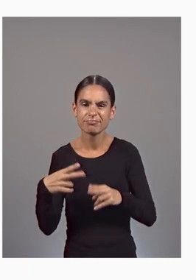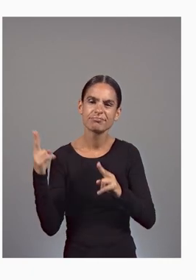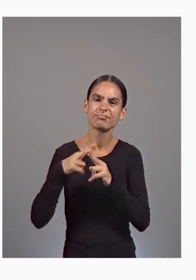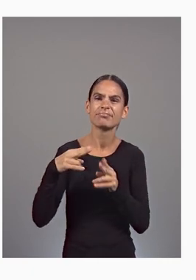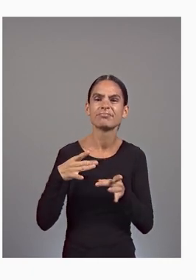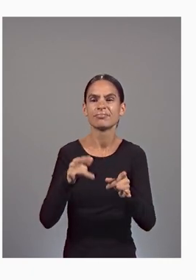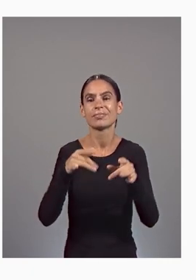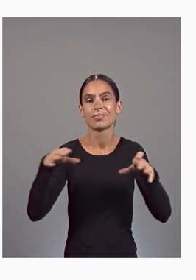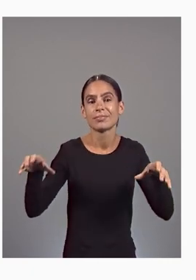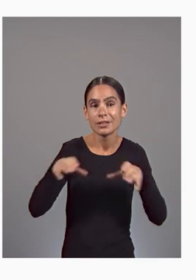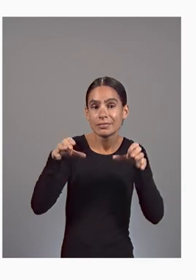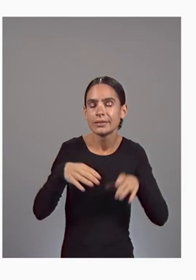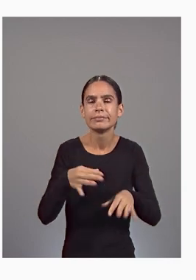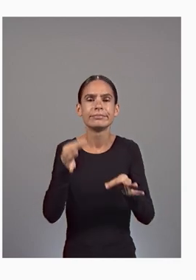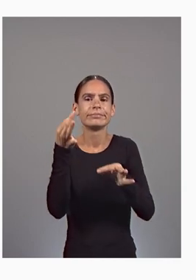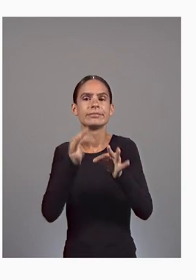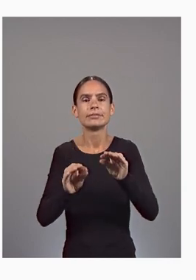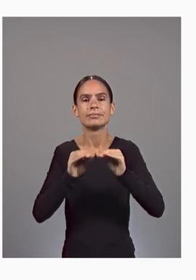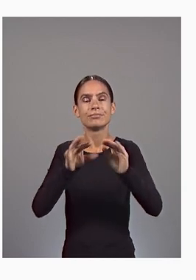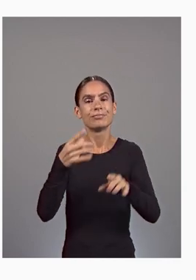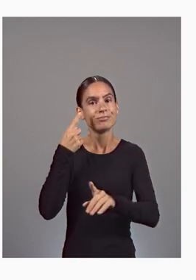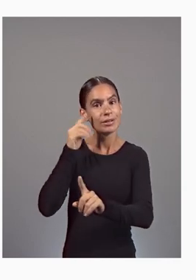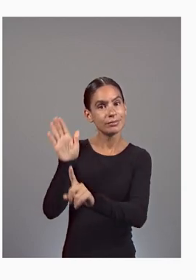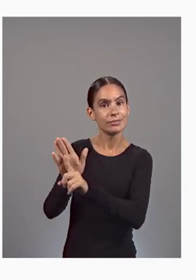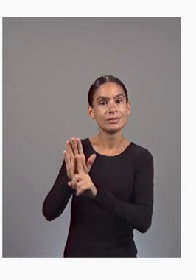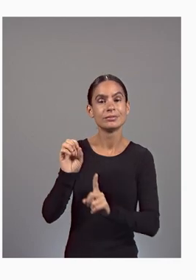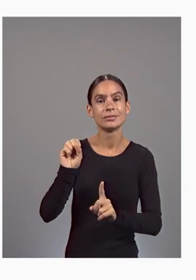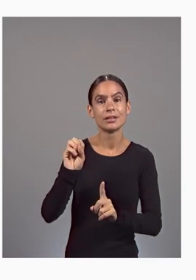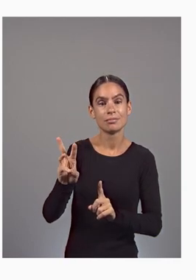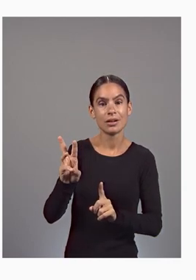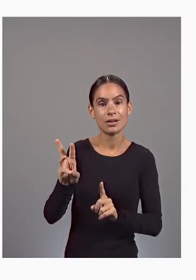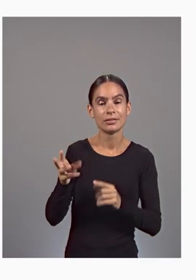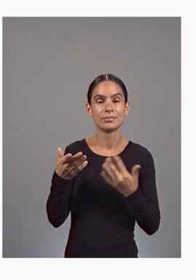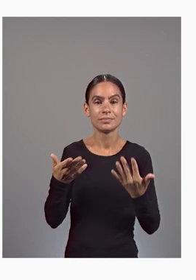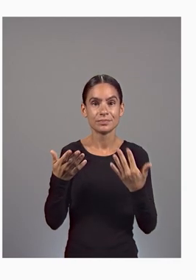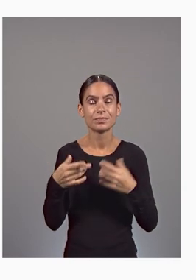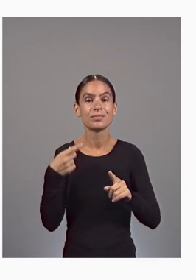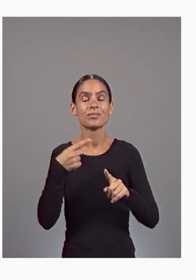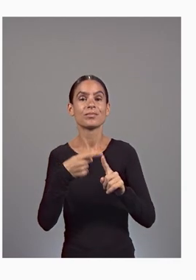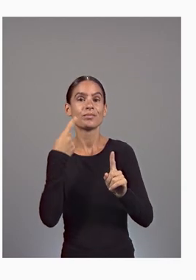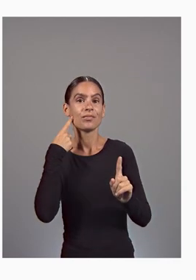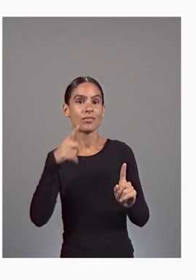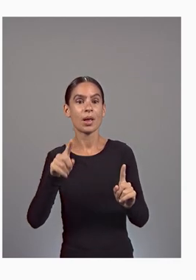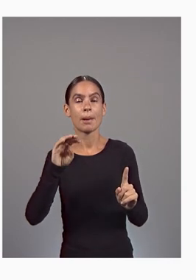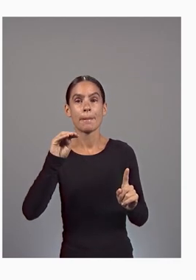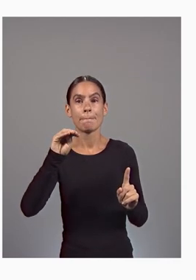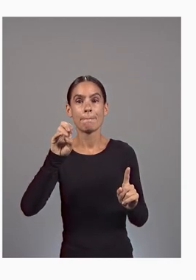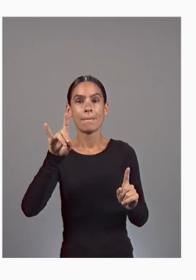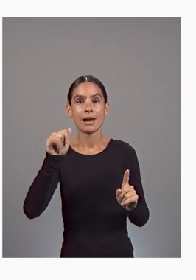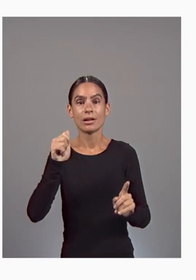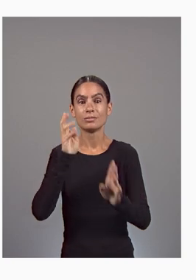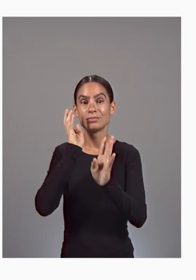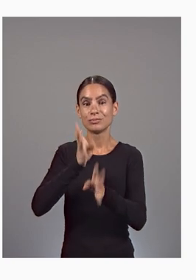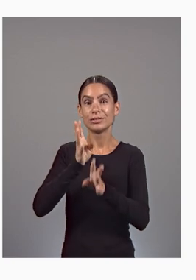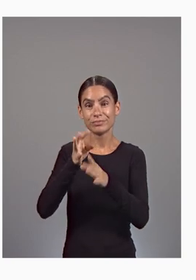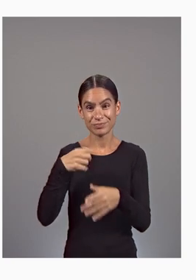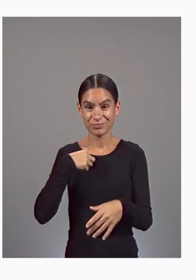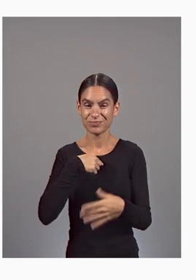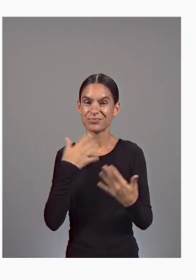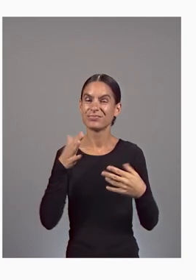simplify the deployment of their software in our cloud. For media streaming, we built Media CDN